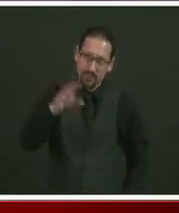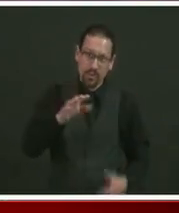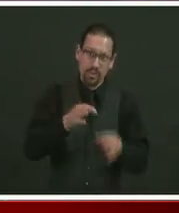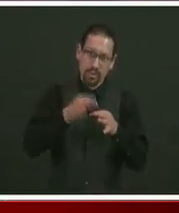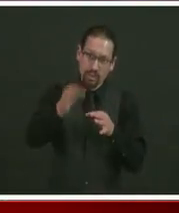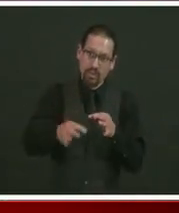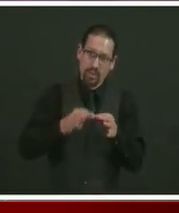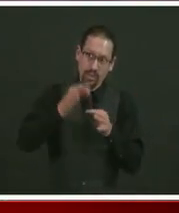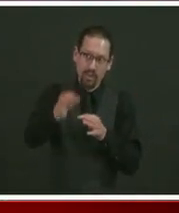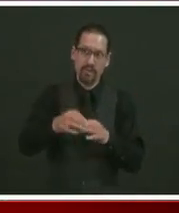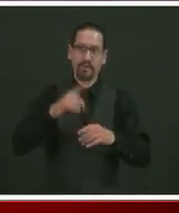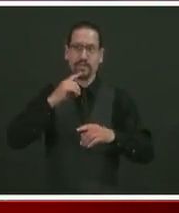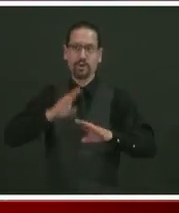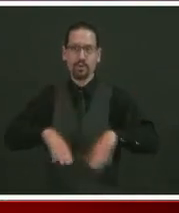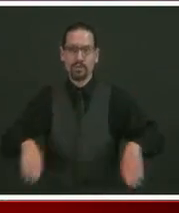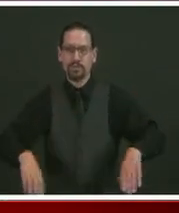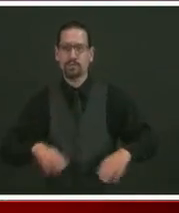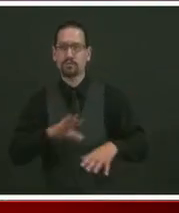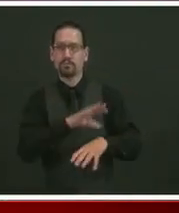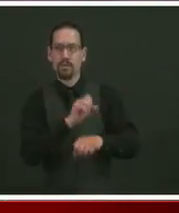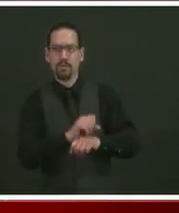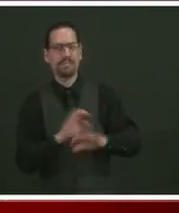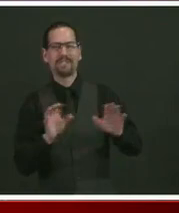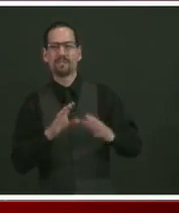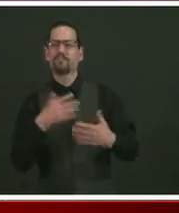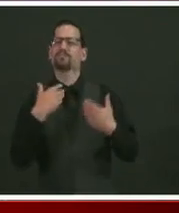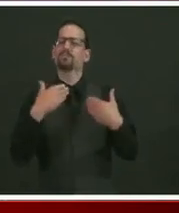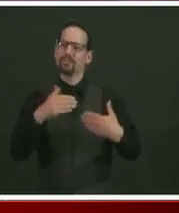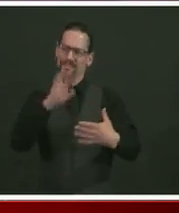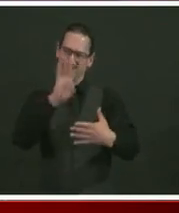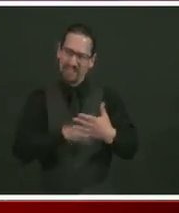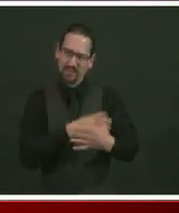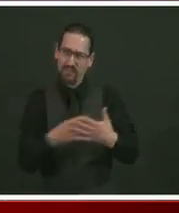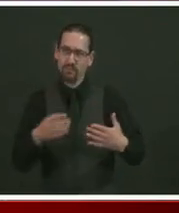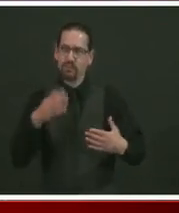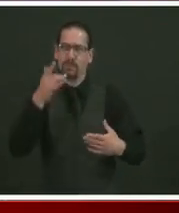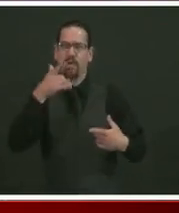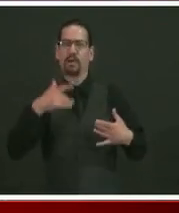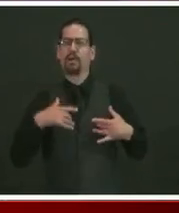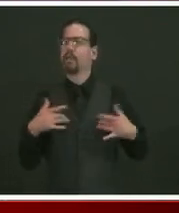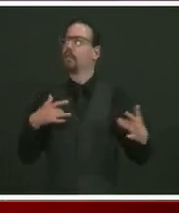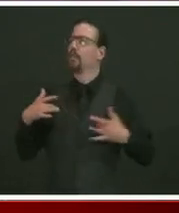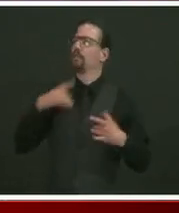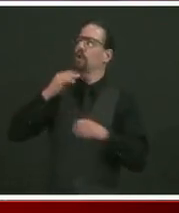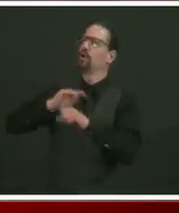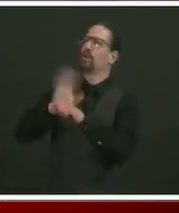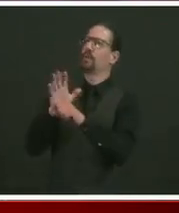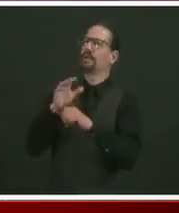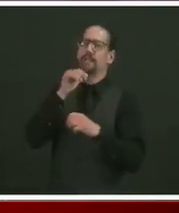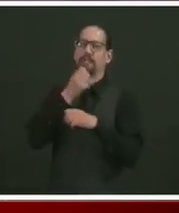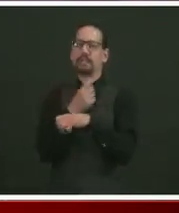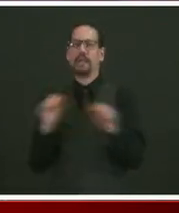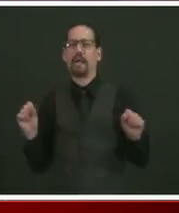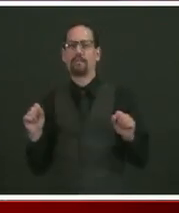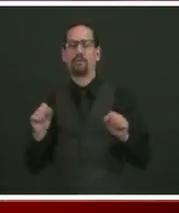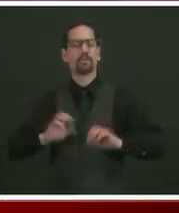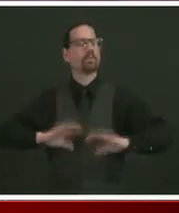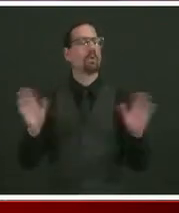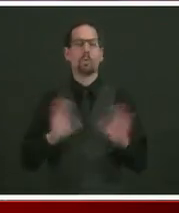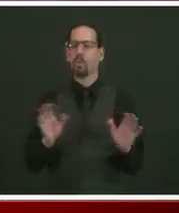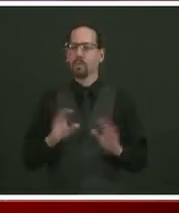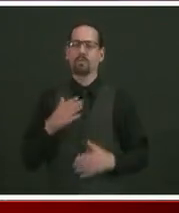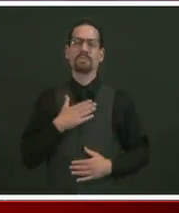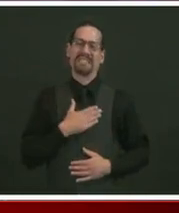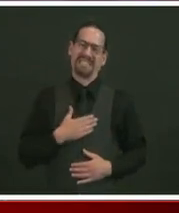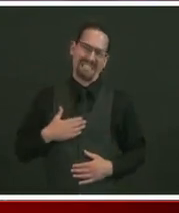procedures that you had scheduled in the hospital, please consider, I'm just asking you please to call the doctor,